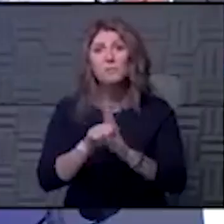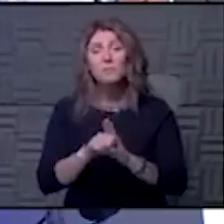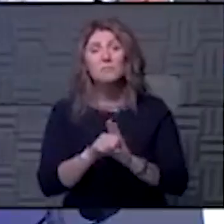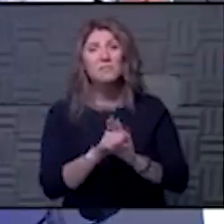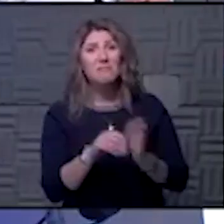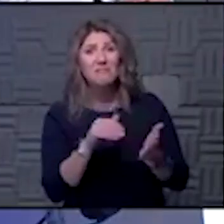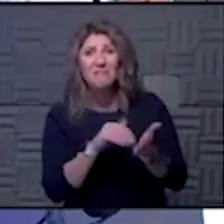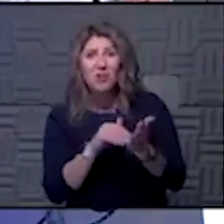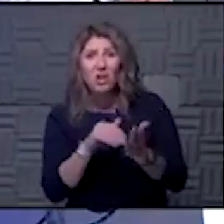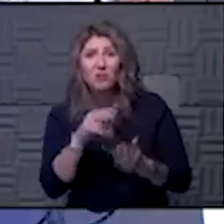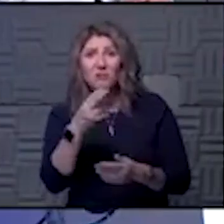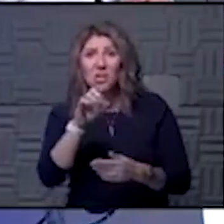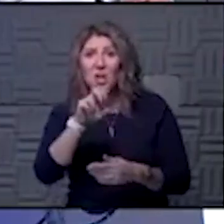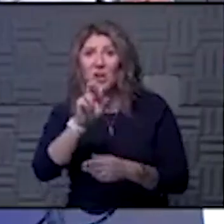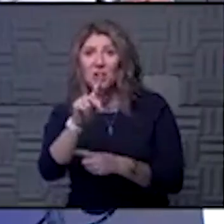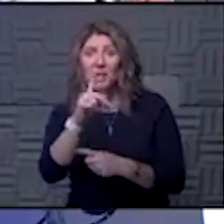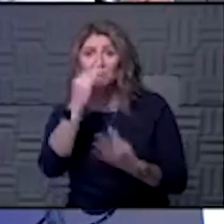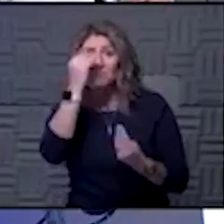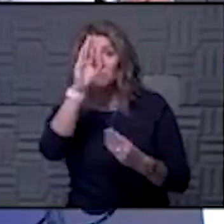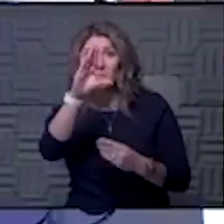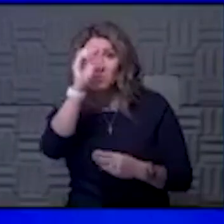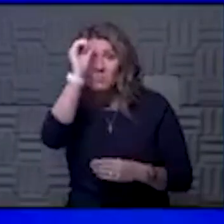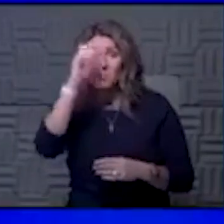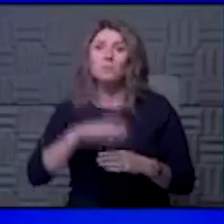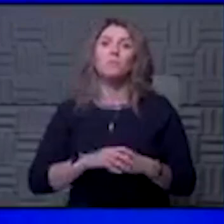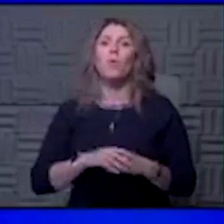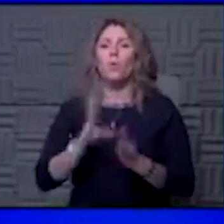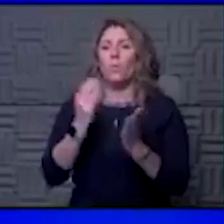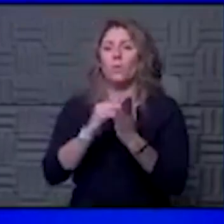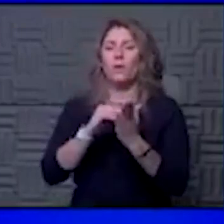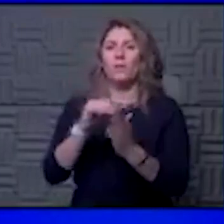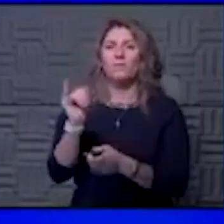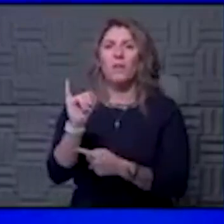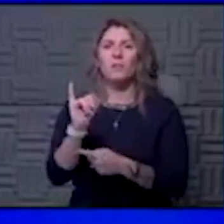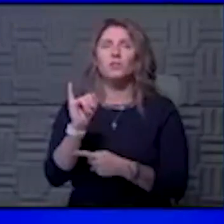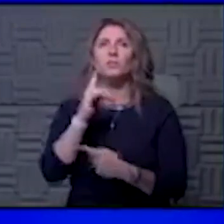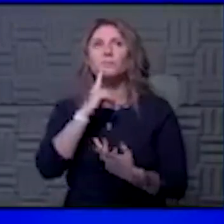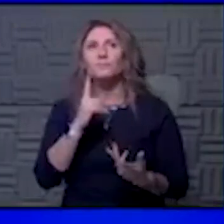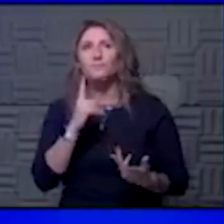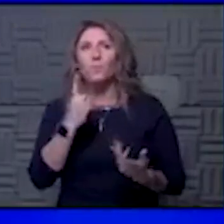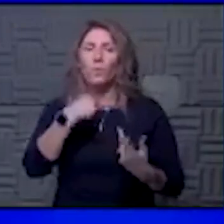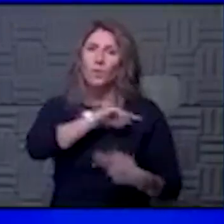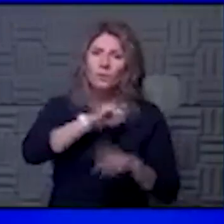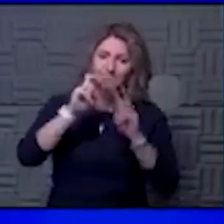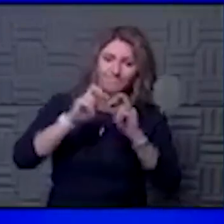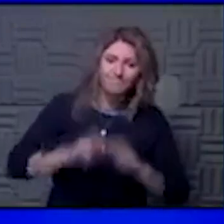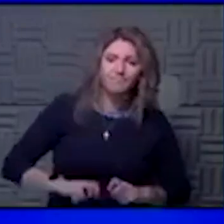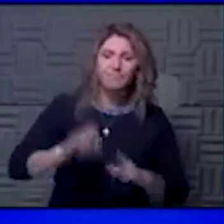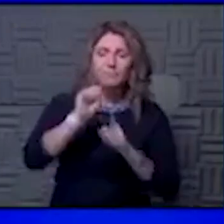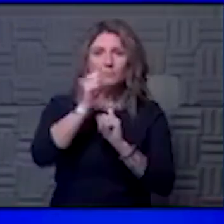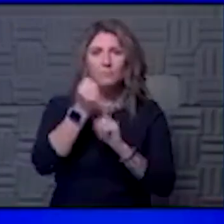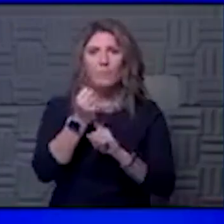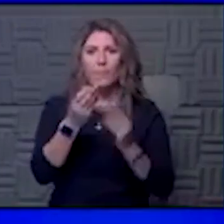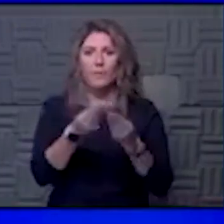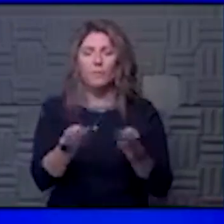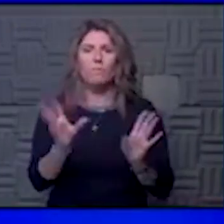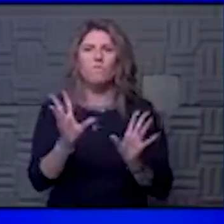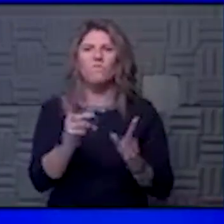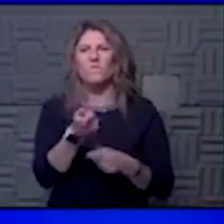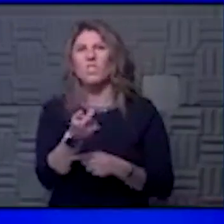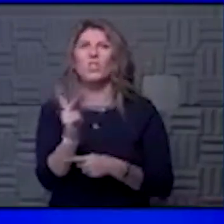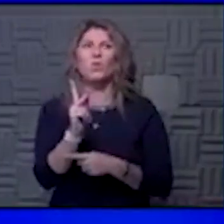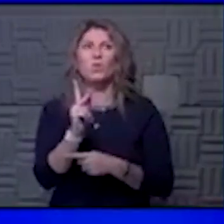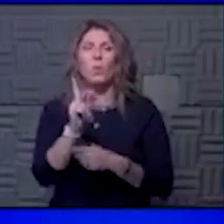think? Well, for reinfection, we are looking at looking into those cases. There have been a few published cases.